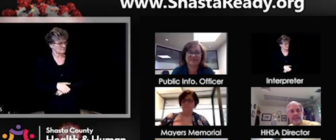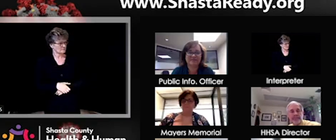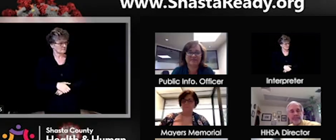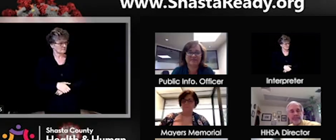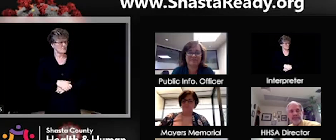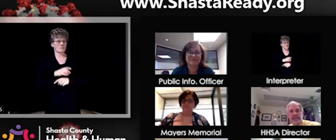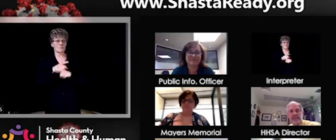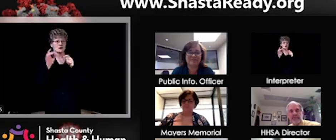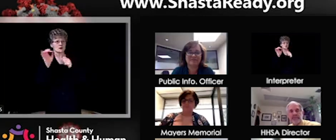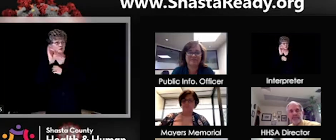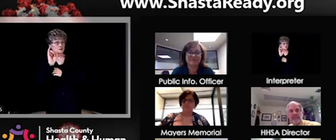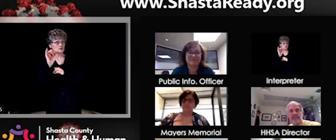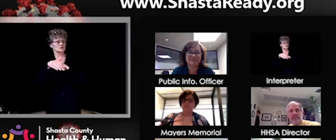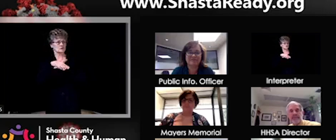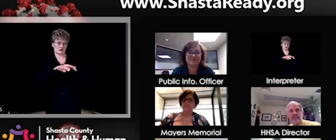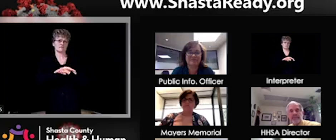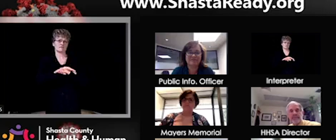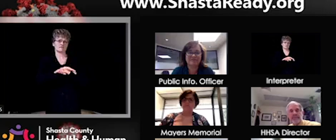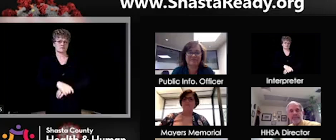our insurance or whatever. Yeah,